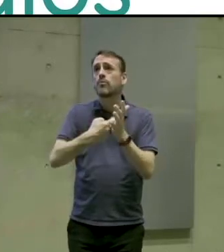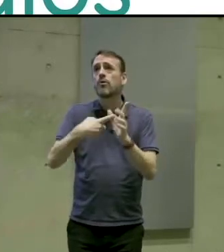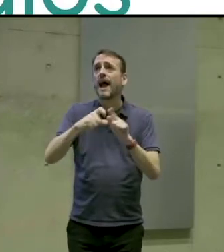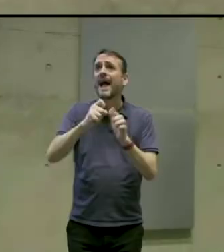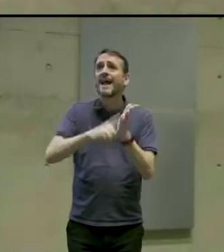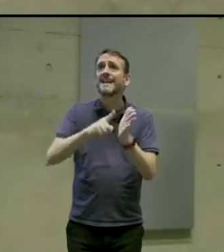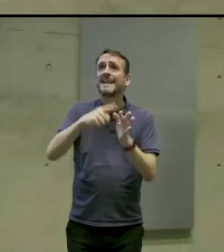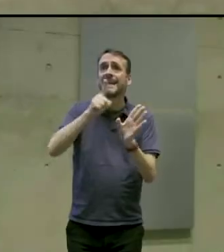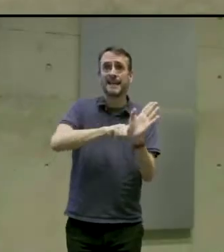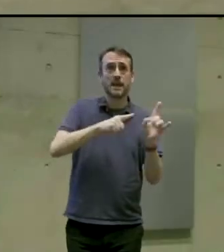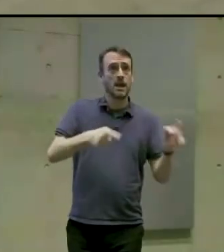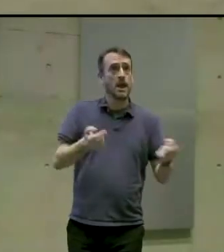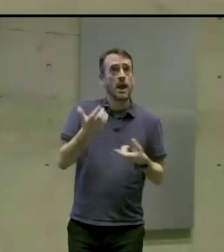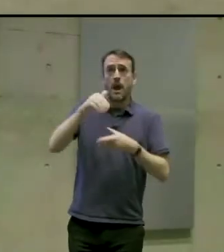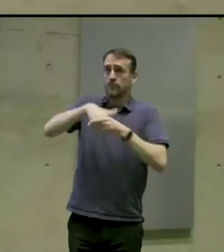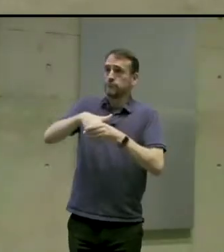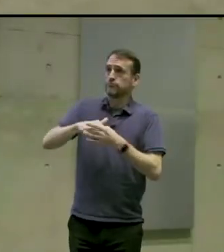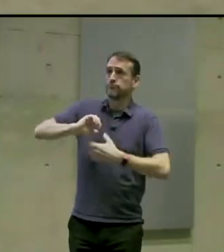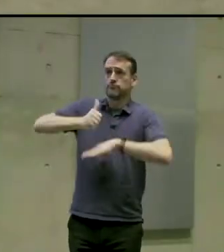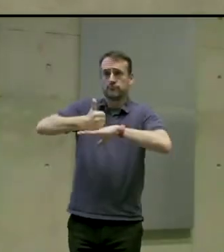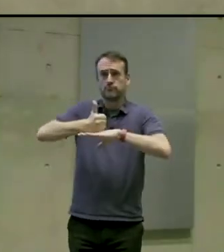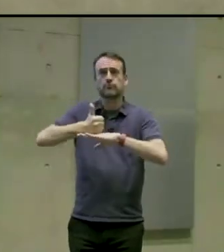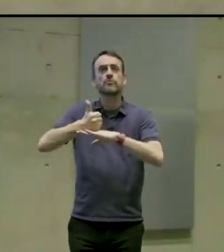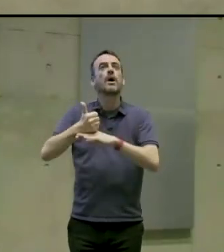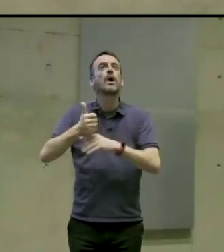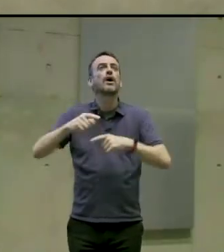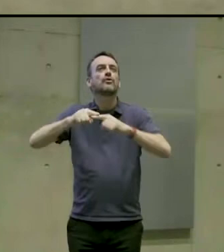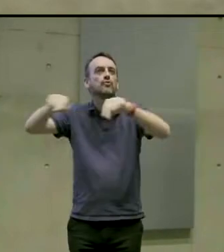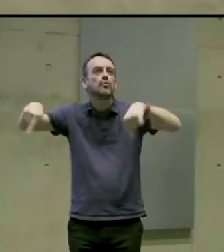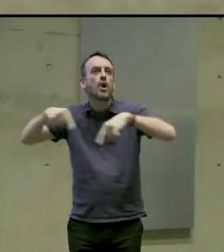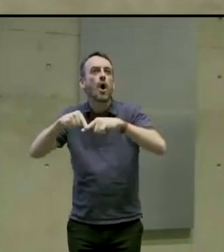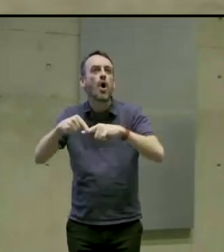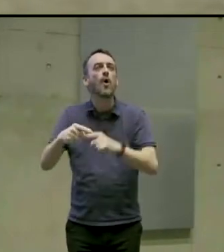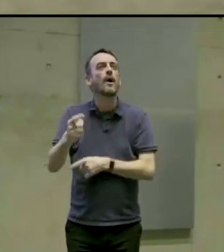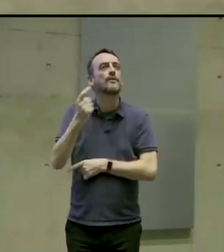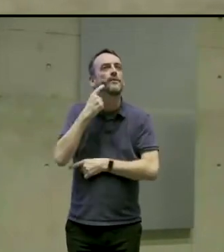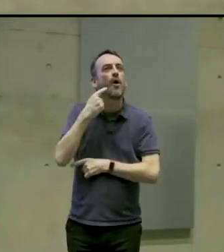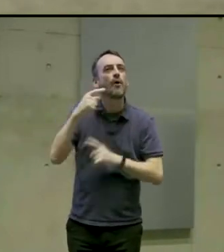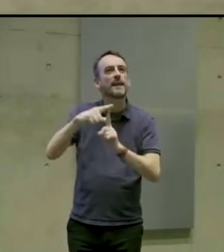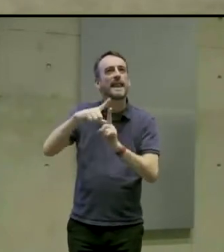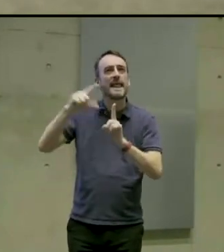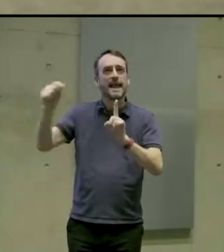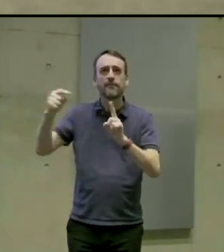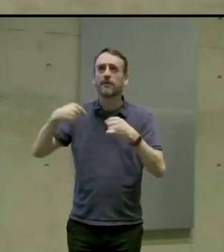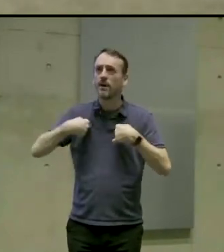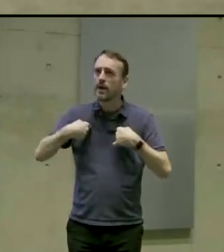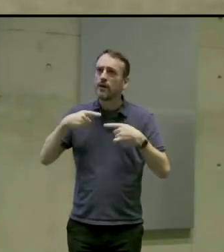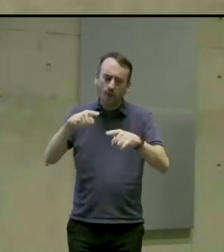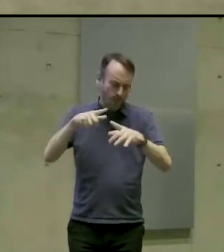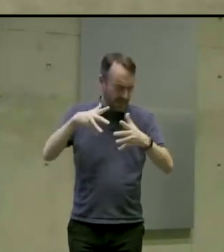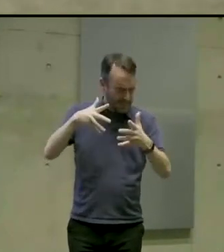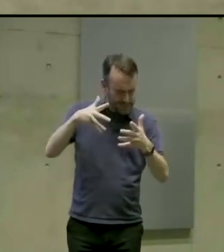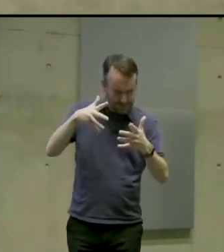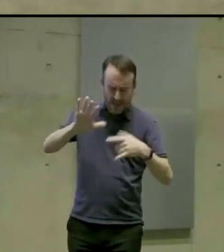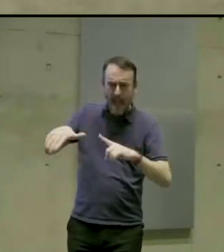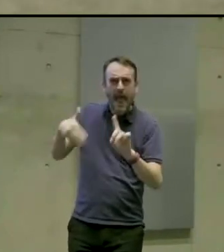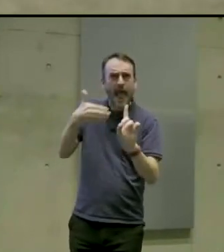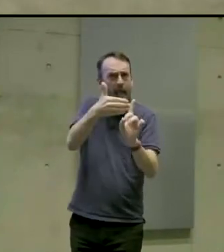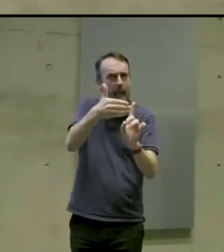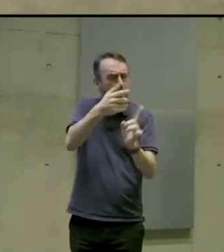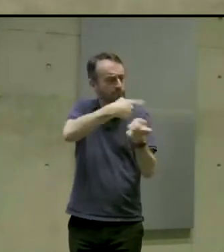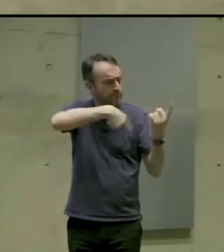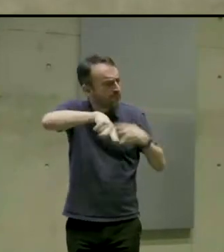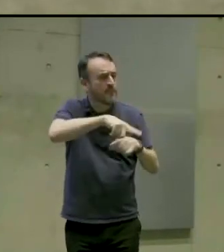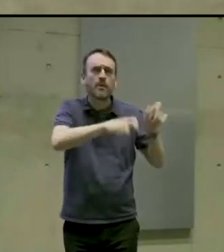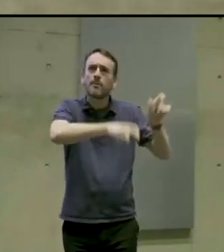We as a team strive to make disability friendly game experiences and because for the